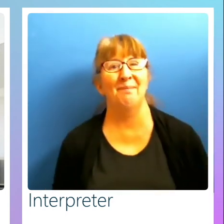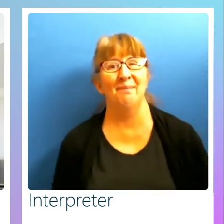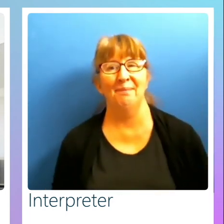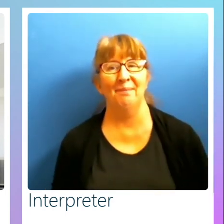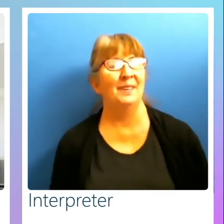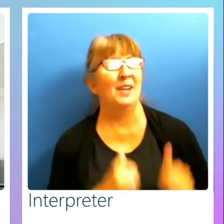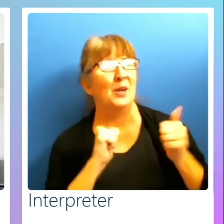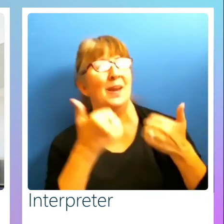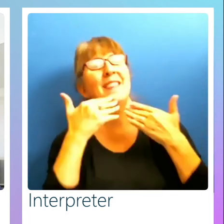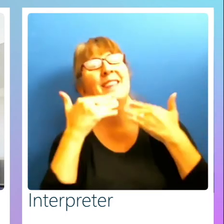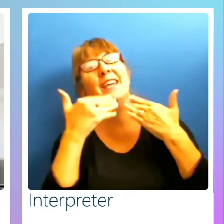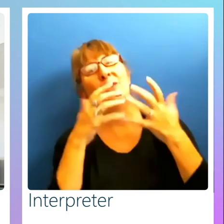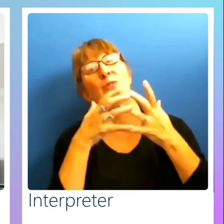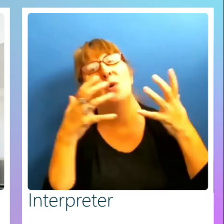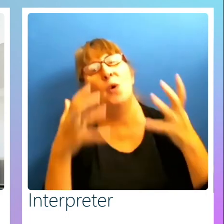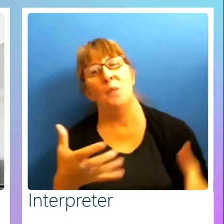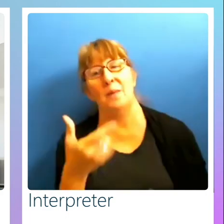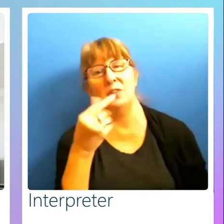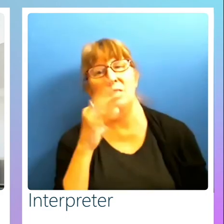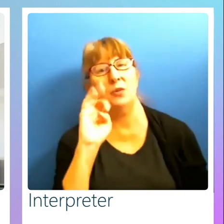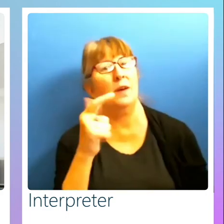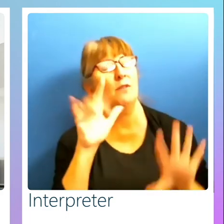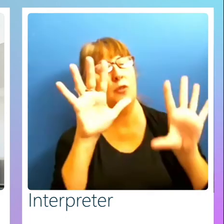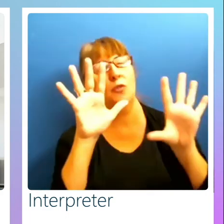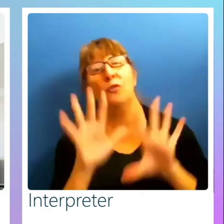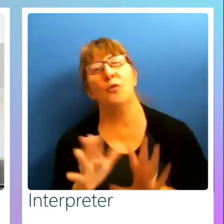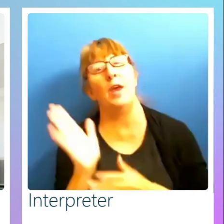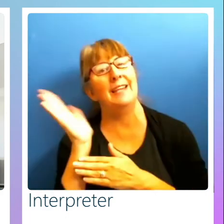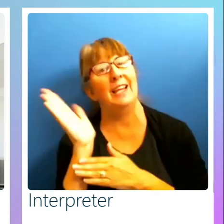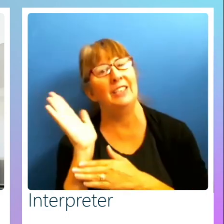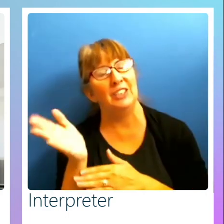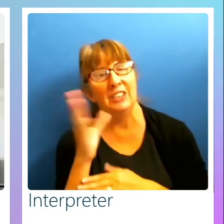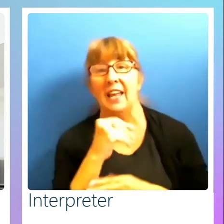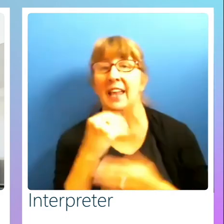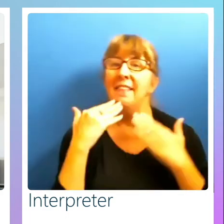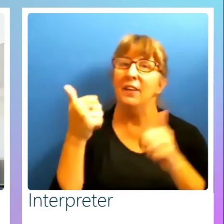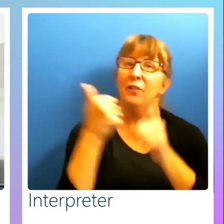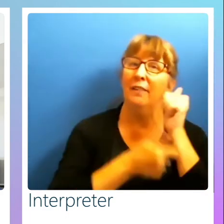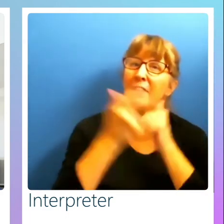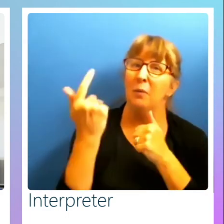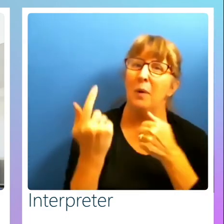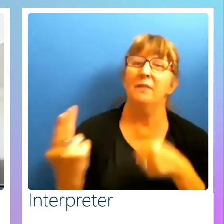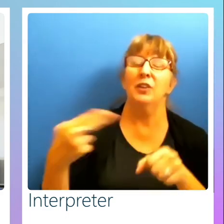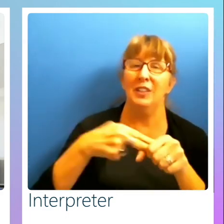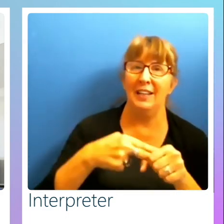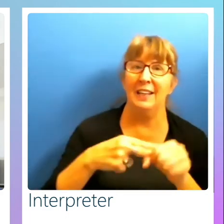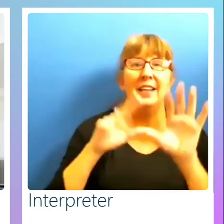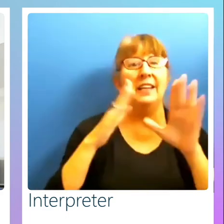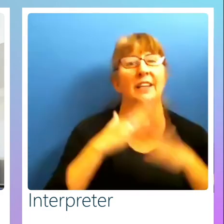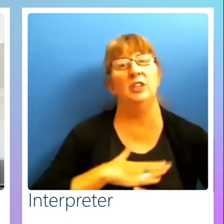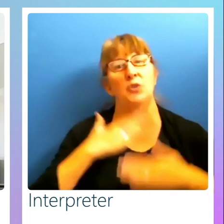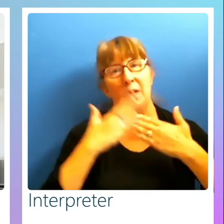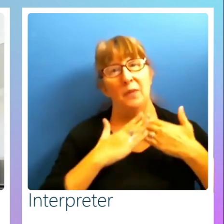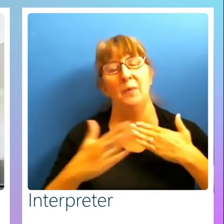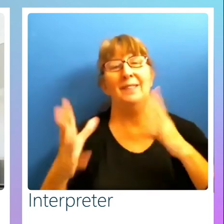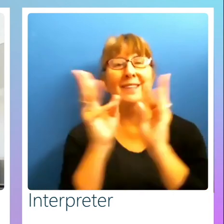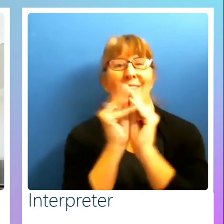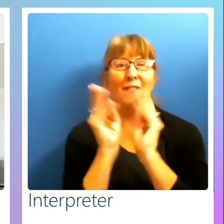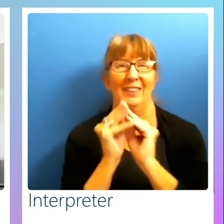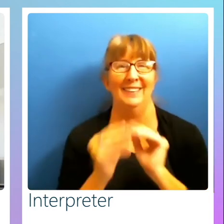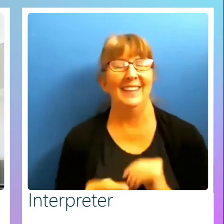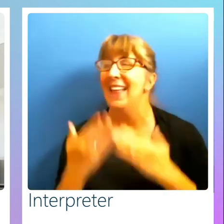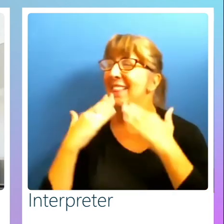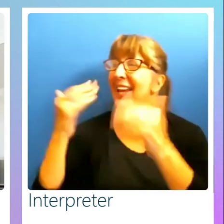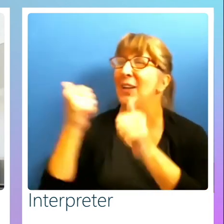Great. Thank you so much, Greg, for a great session. And thank you to everyone for attending. Enjoy the rest of AXCON. All right. Thanks,